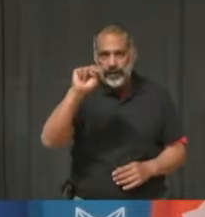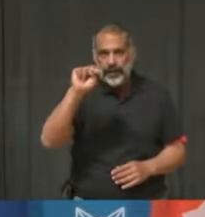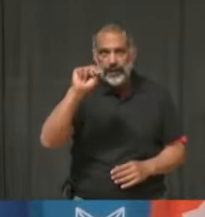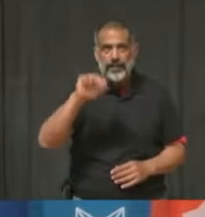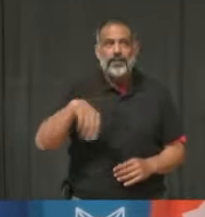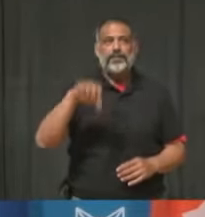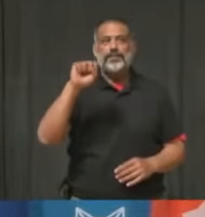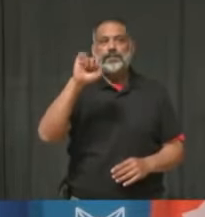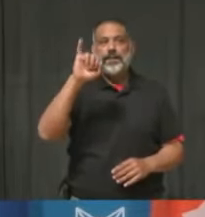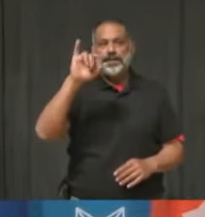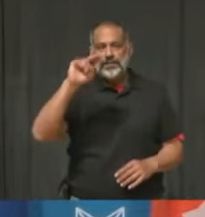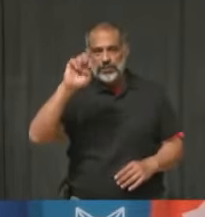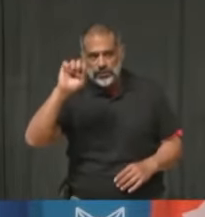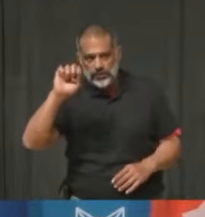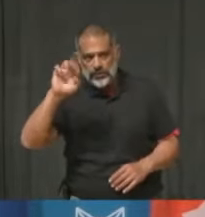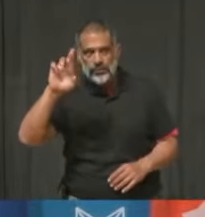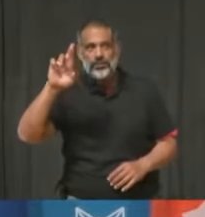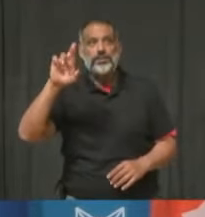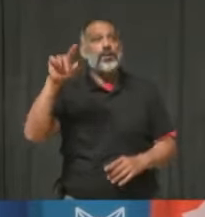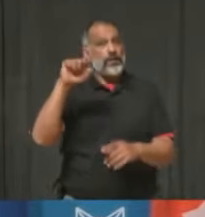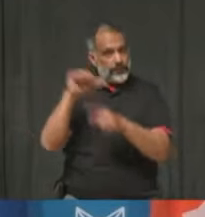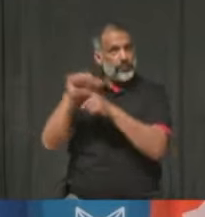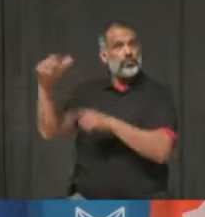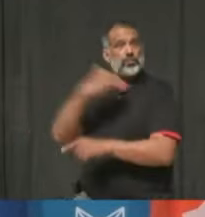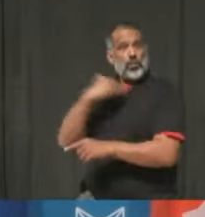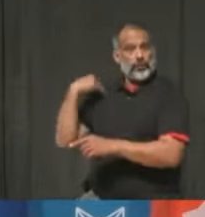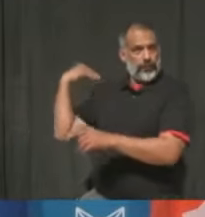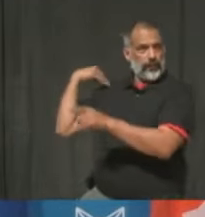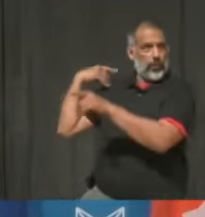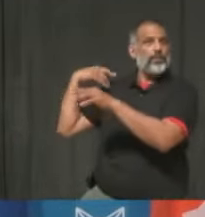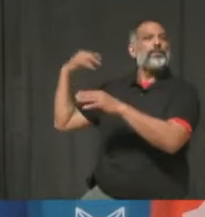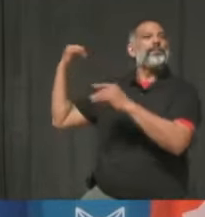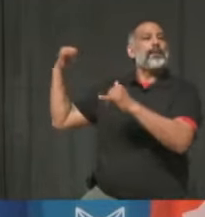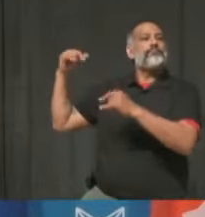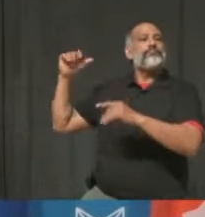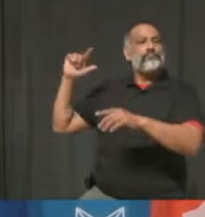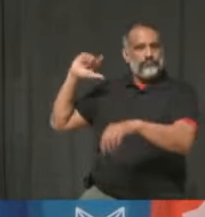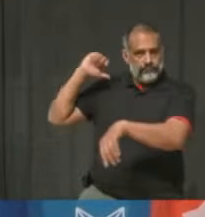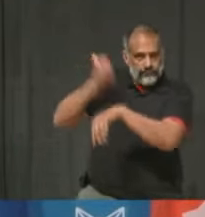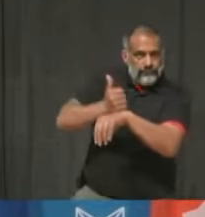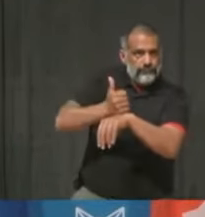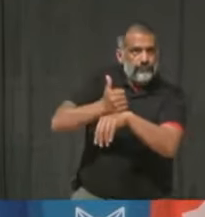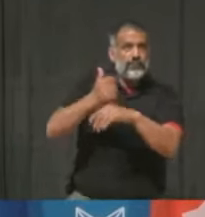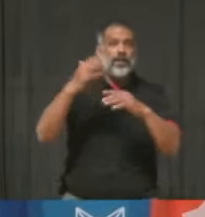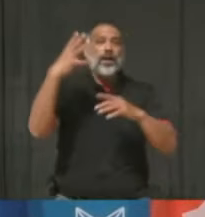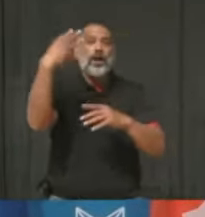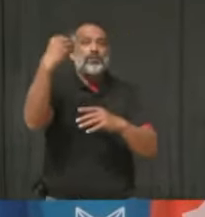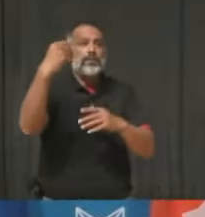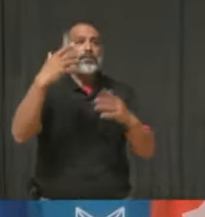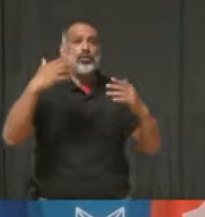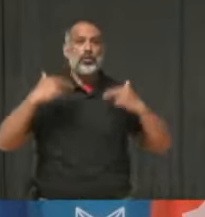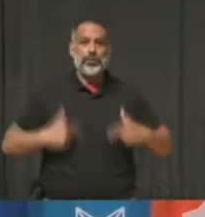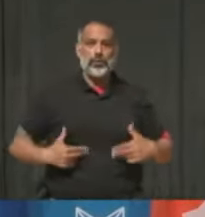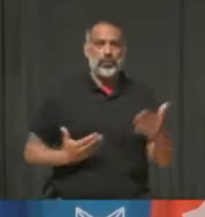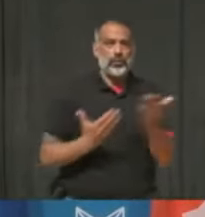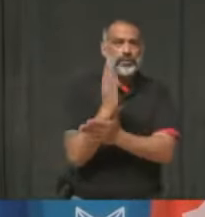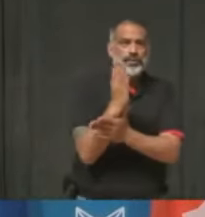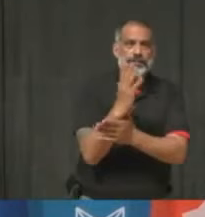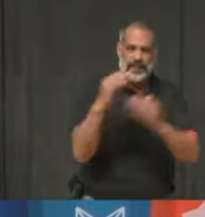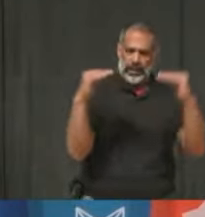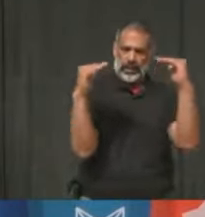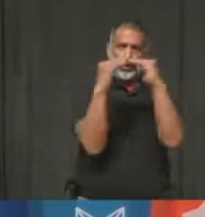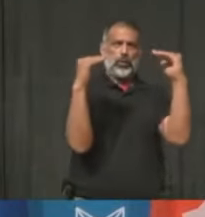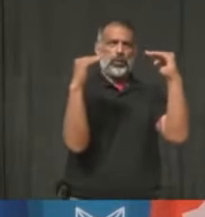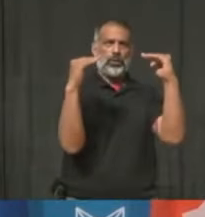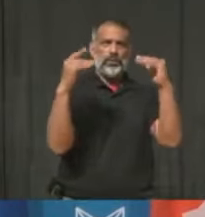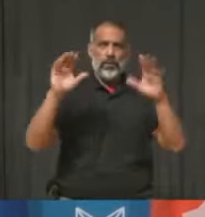City Manager at that time, and who built the Diversity, Equity, and Human Rights Office at the City of Toronto. And, you know, if